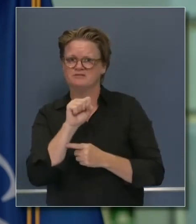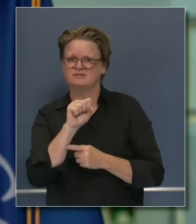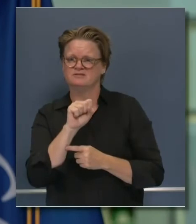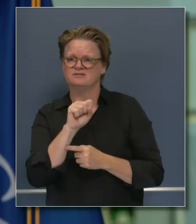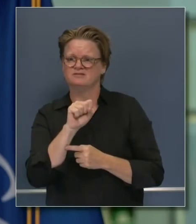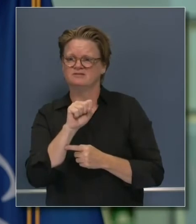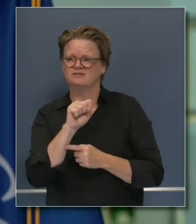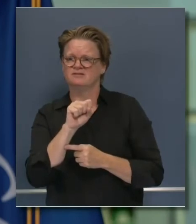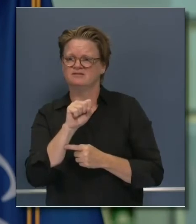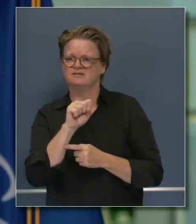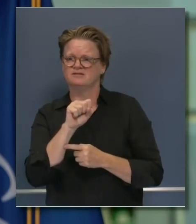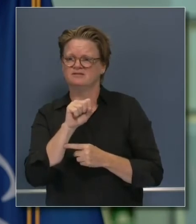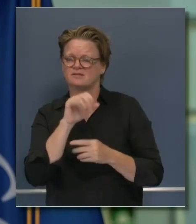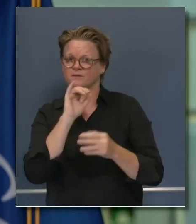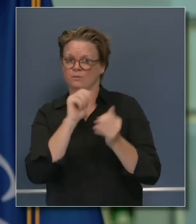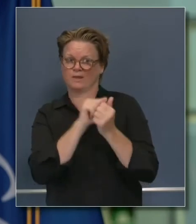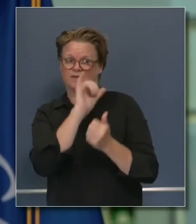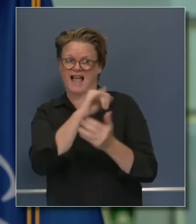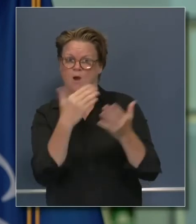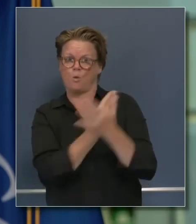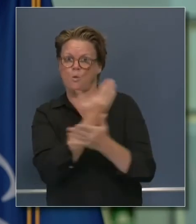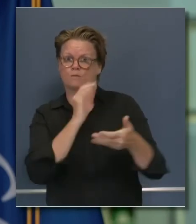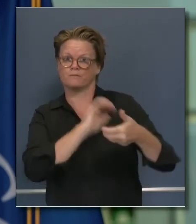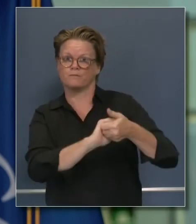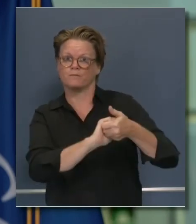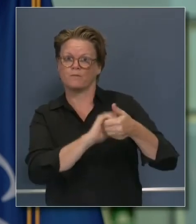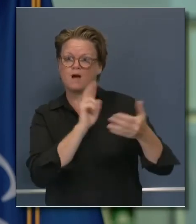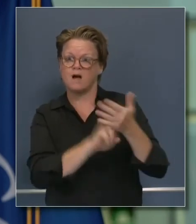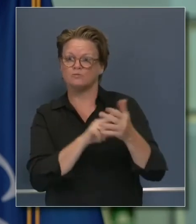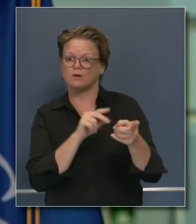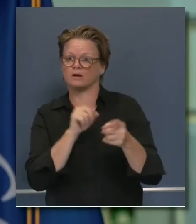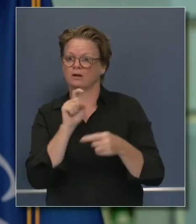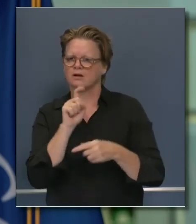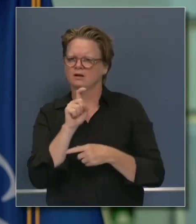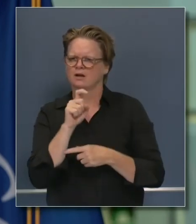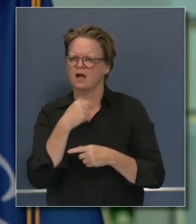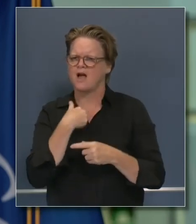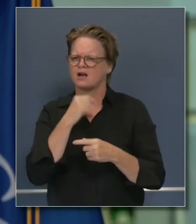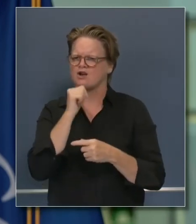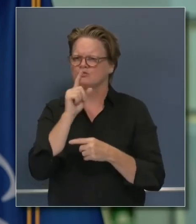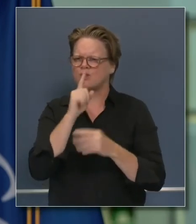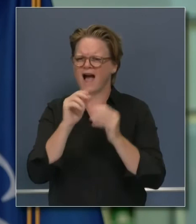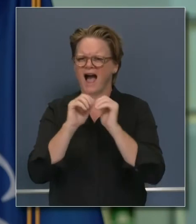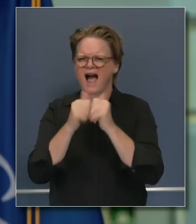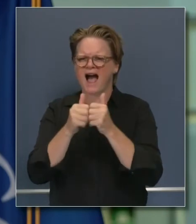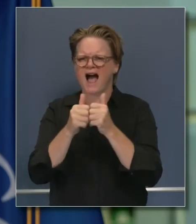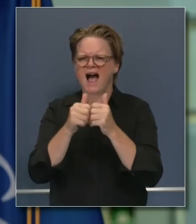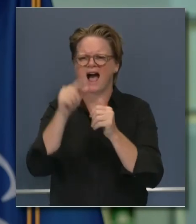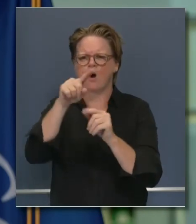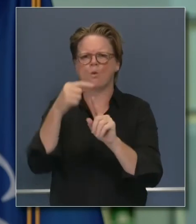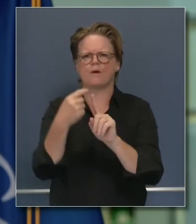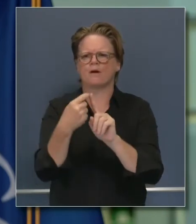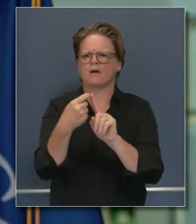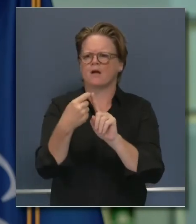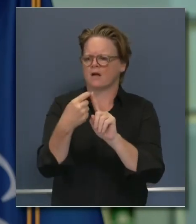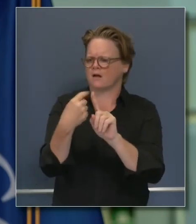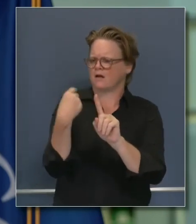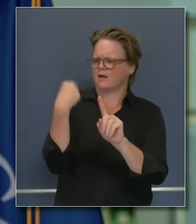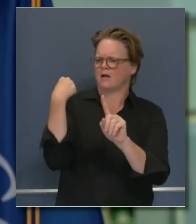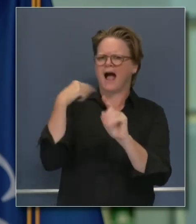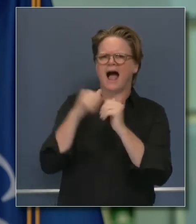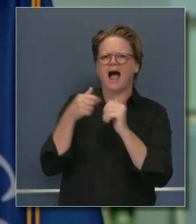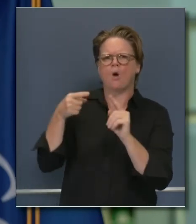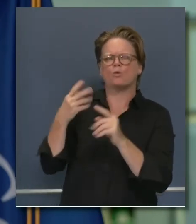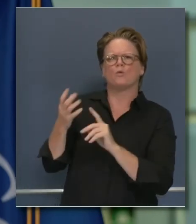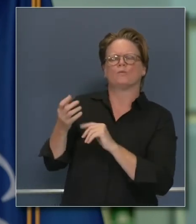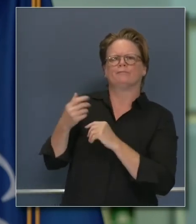new tests will impact tracing? I mean, I'm not sure how it's working now. I mean, do you think we have enough to make it work with two-and-a-half times